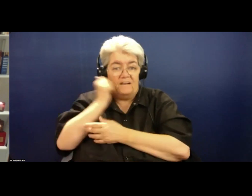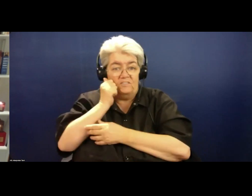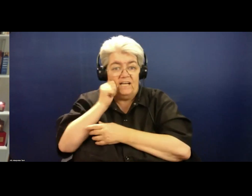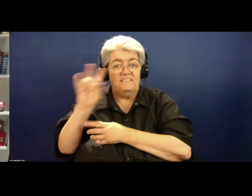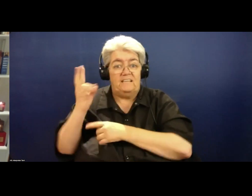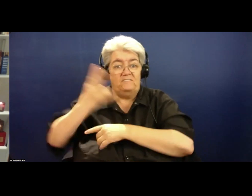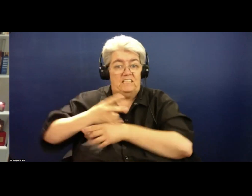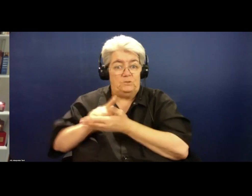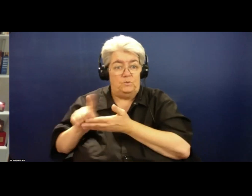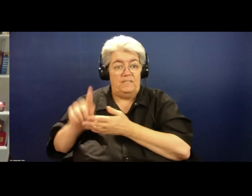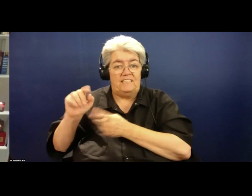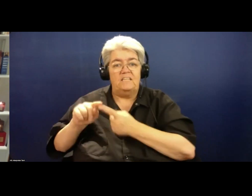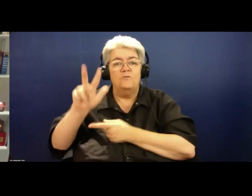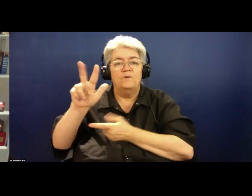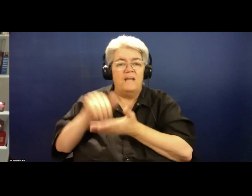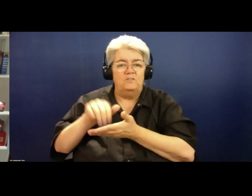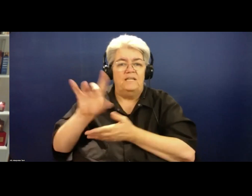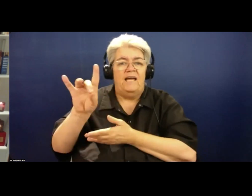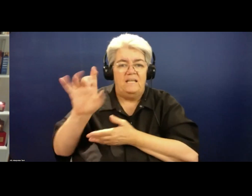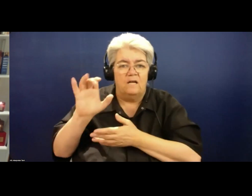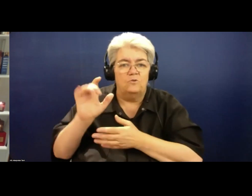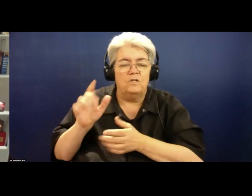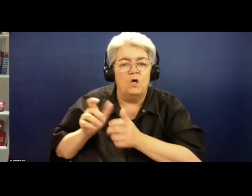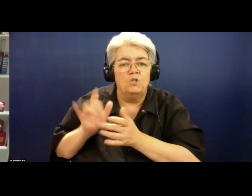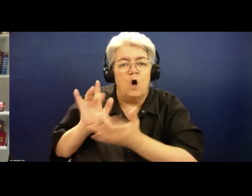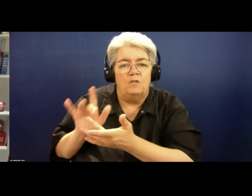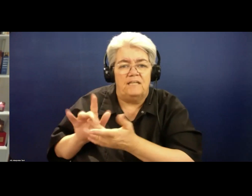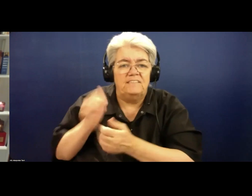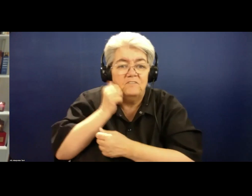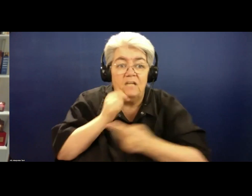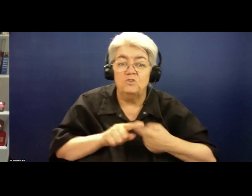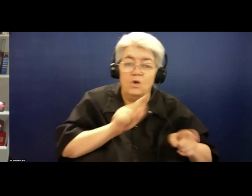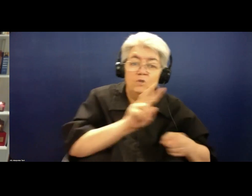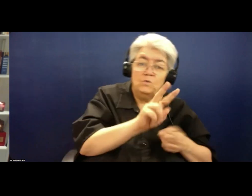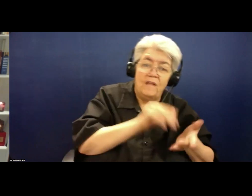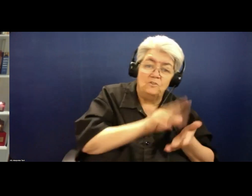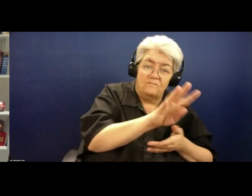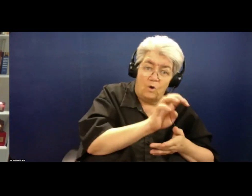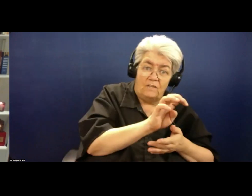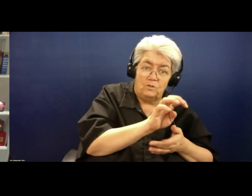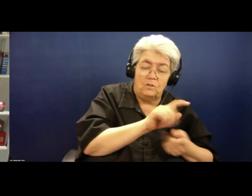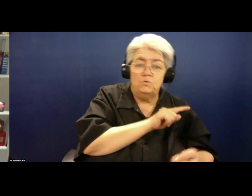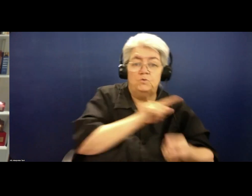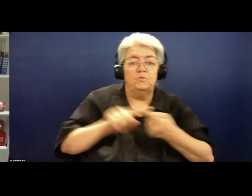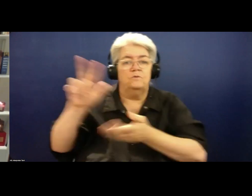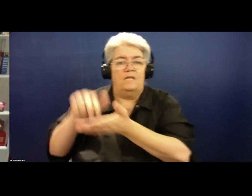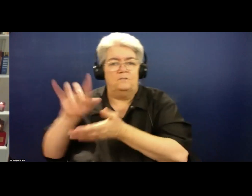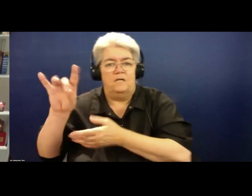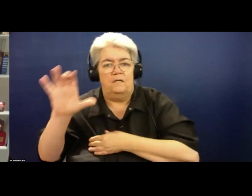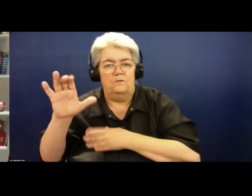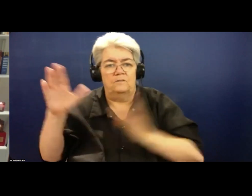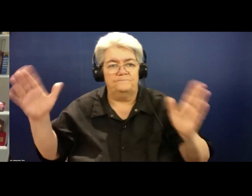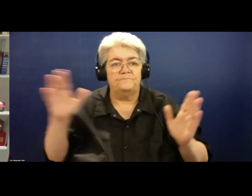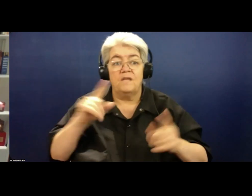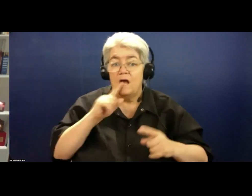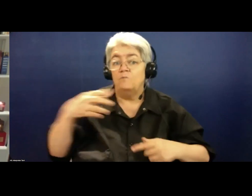,800 contacts a day. So we've gone from 2,400 to 3,800. I was the chairman of Lifeline Australia for